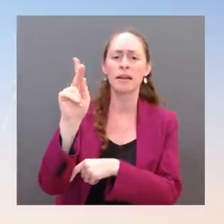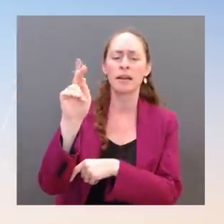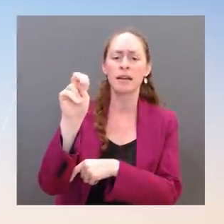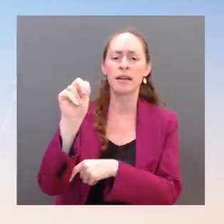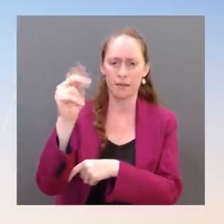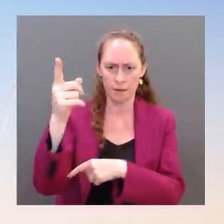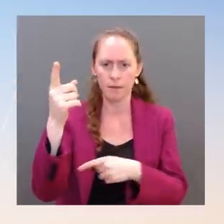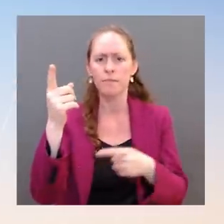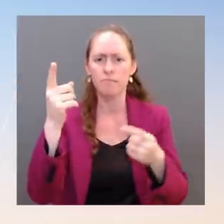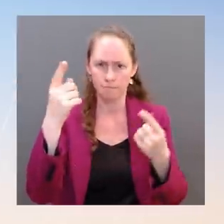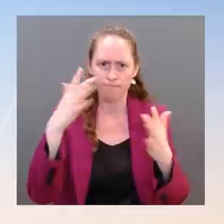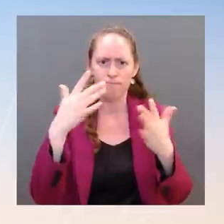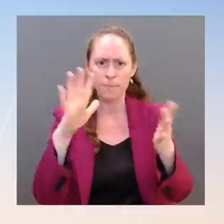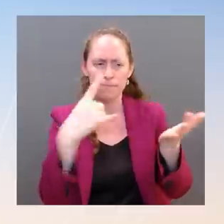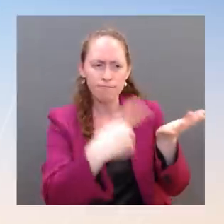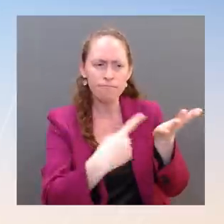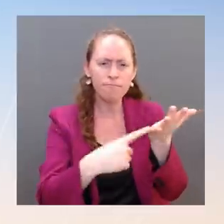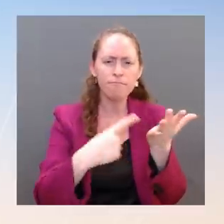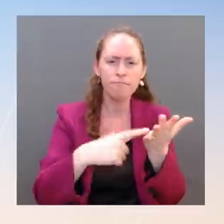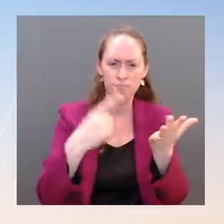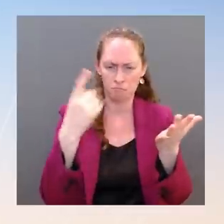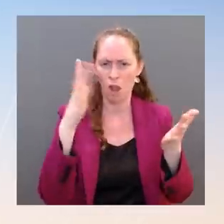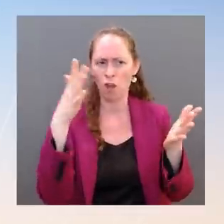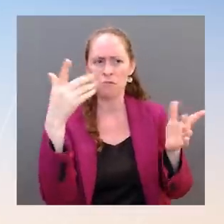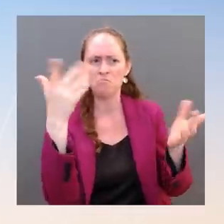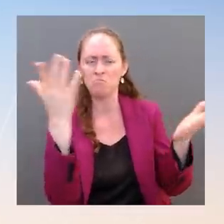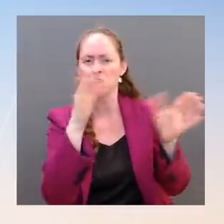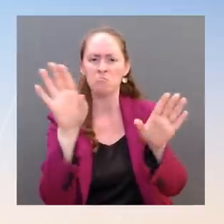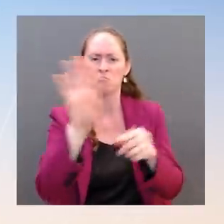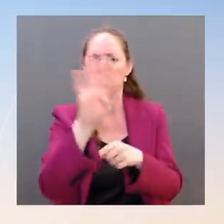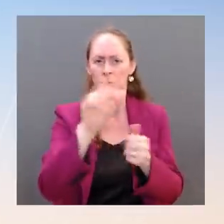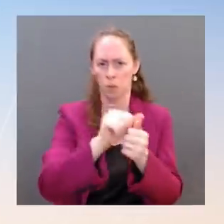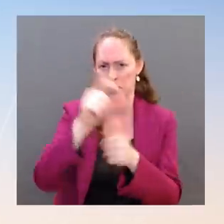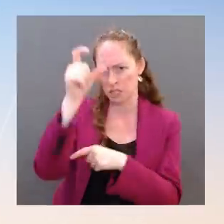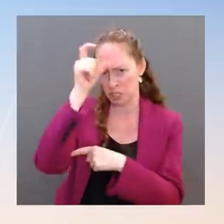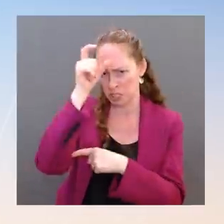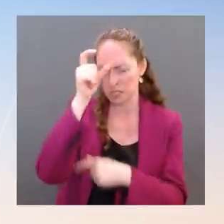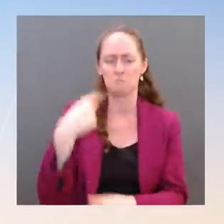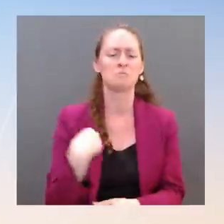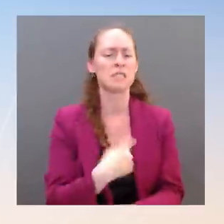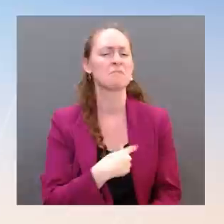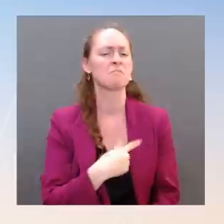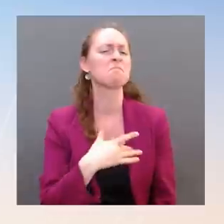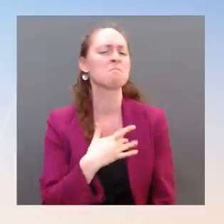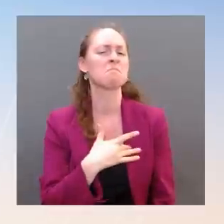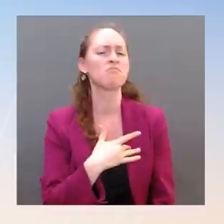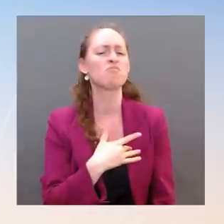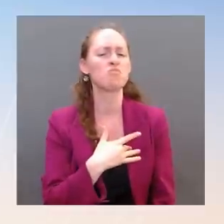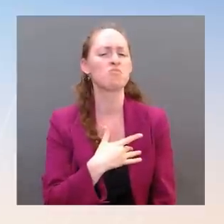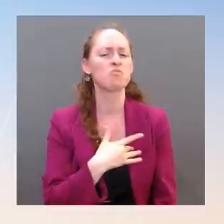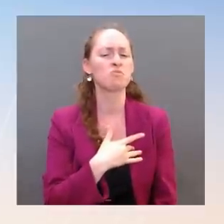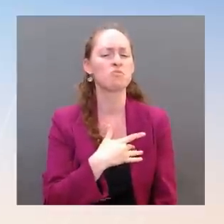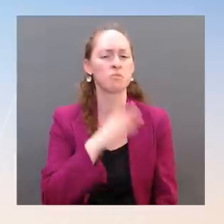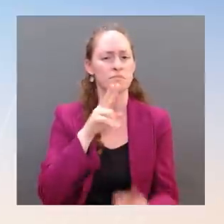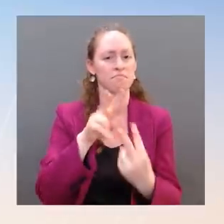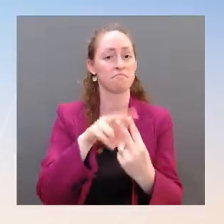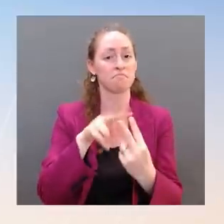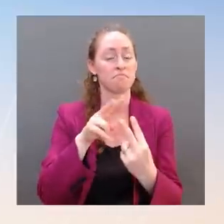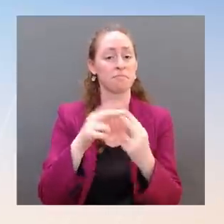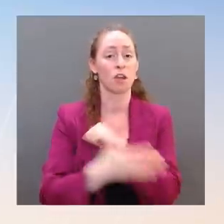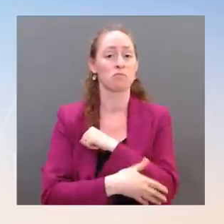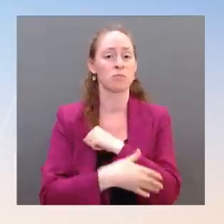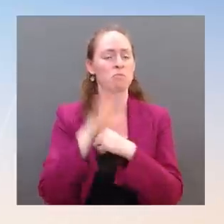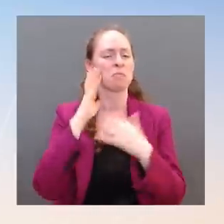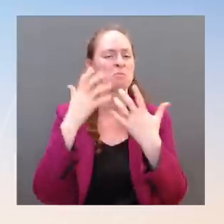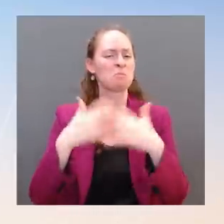confidence, as we believe the President of Finland and Prime Minister of Sweden will express that confidence tomorrow. The the Korean media is reporting that